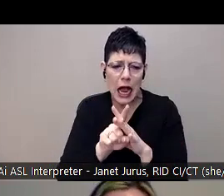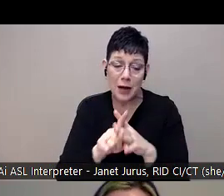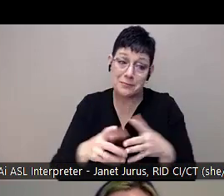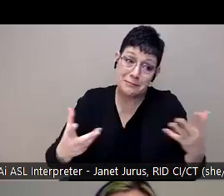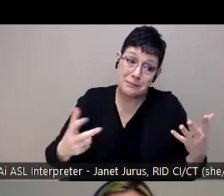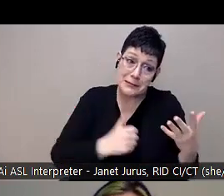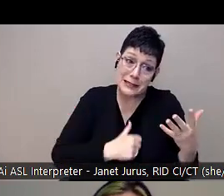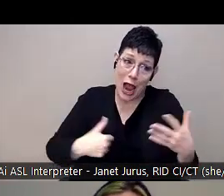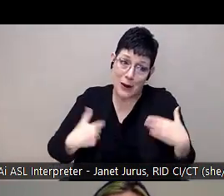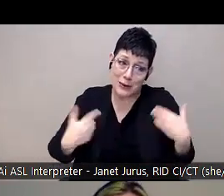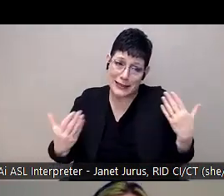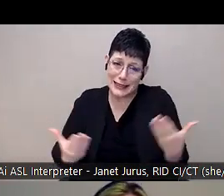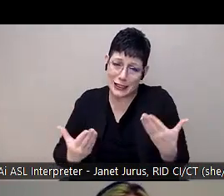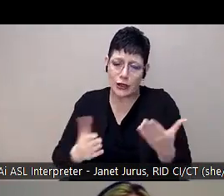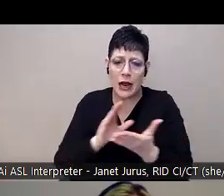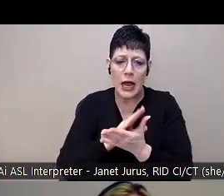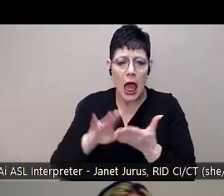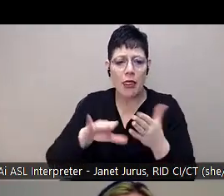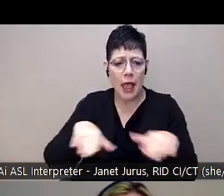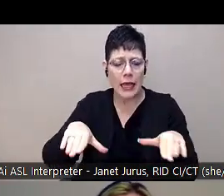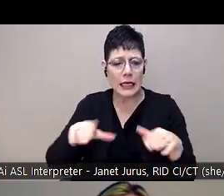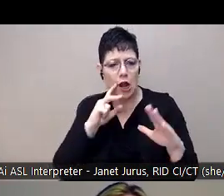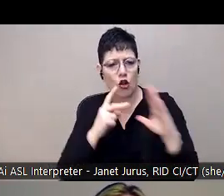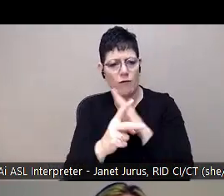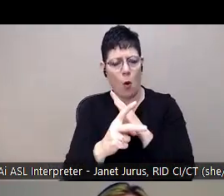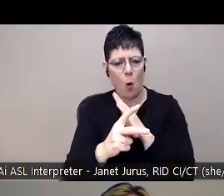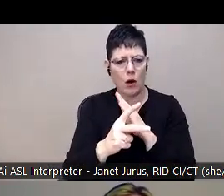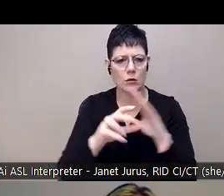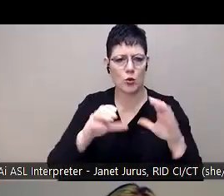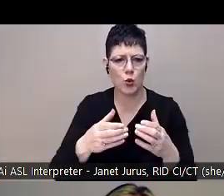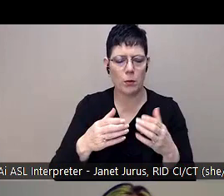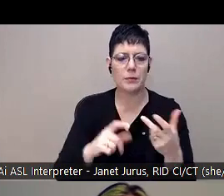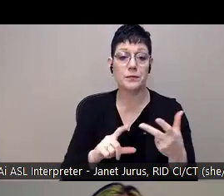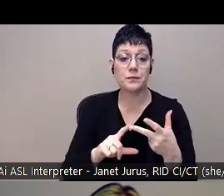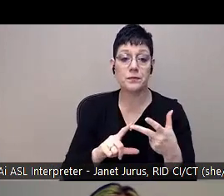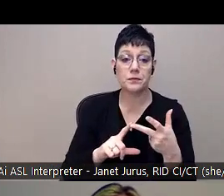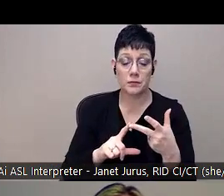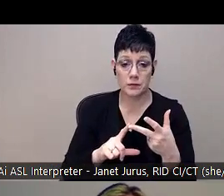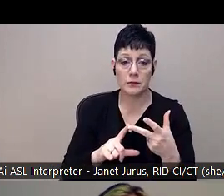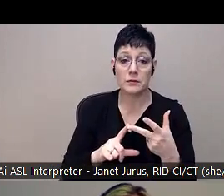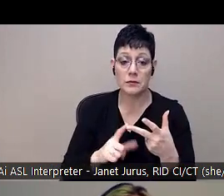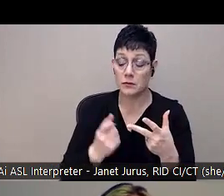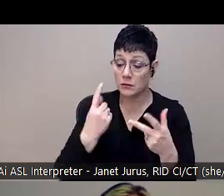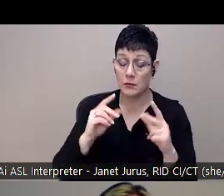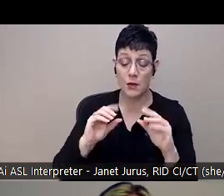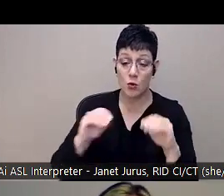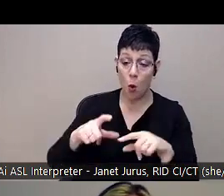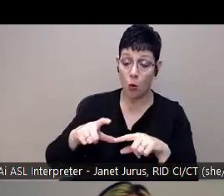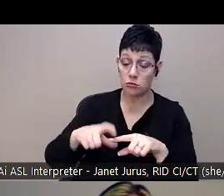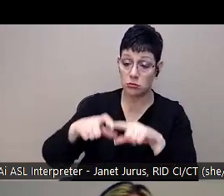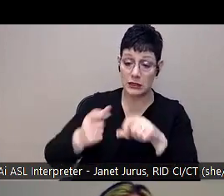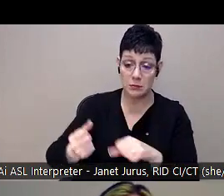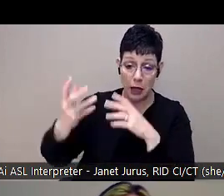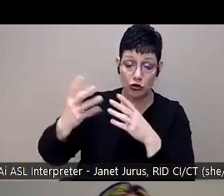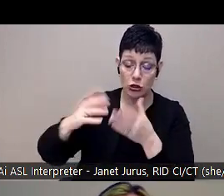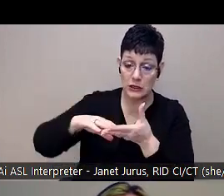you know, so it's nice when they are looking forward to a lesson. Um, 99% of participants didn't have any suspensions or expulsions